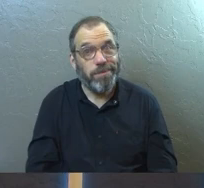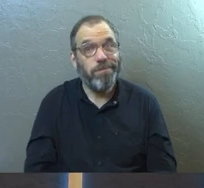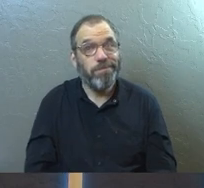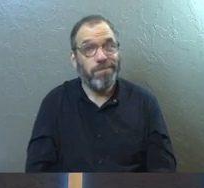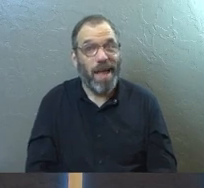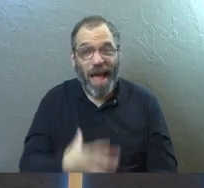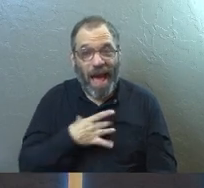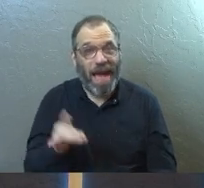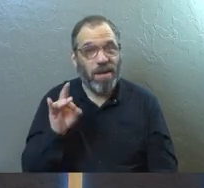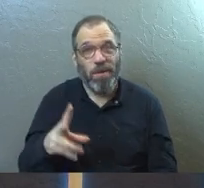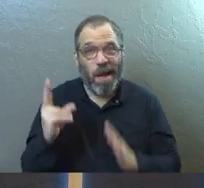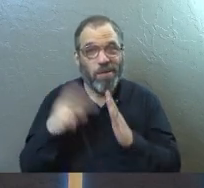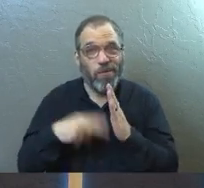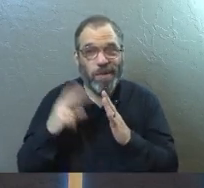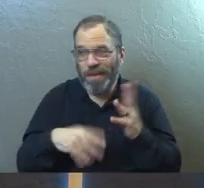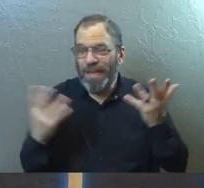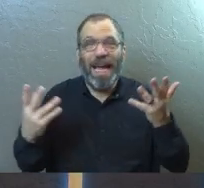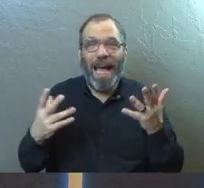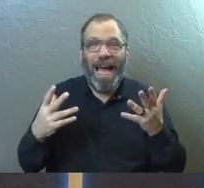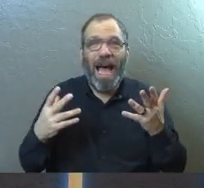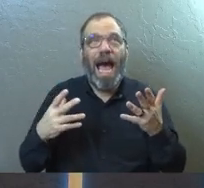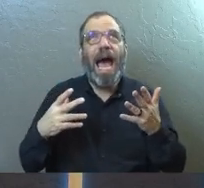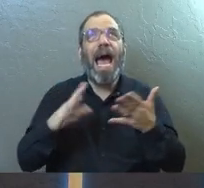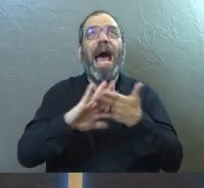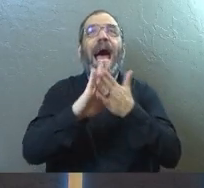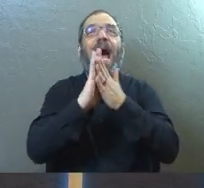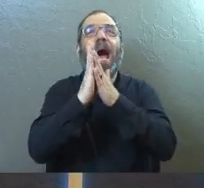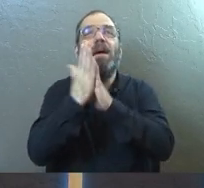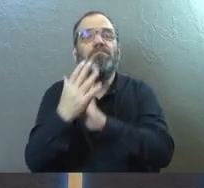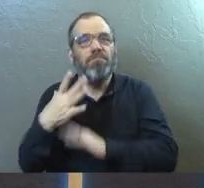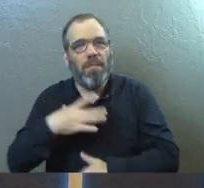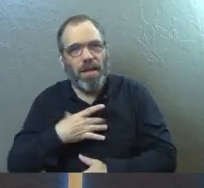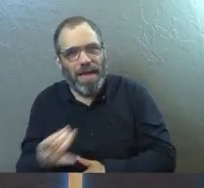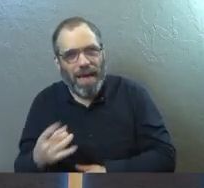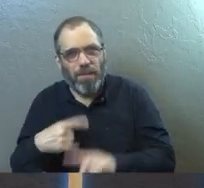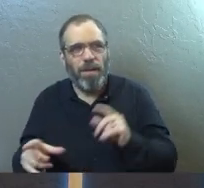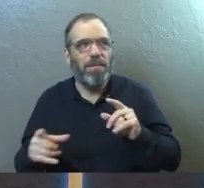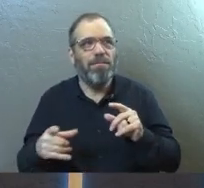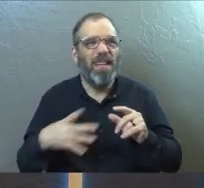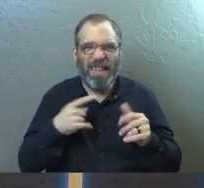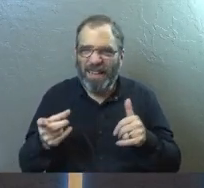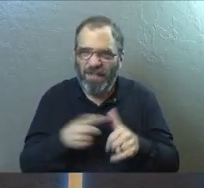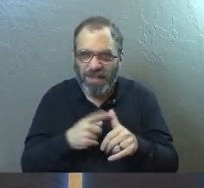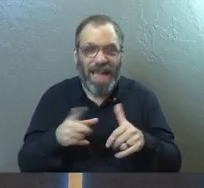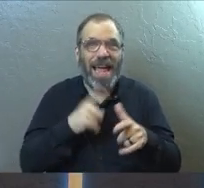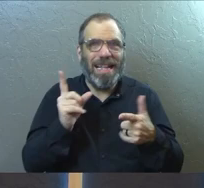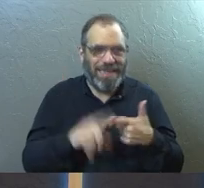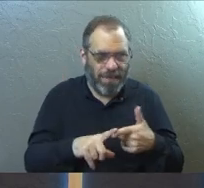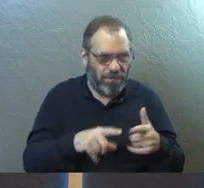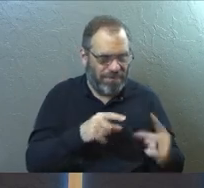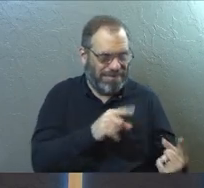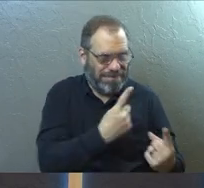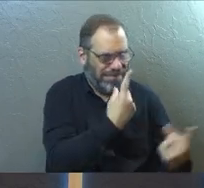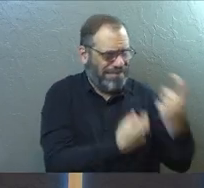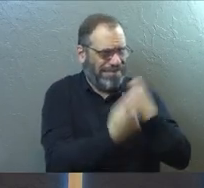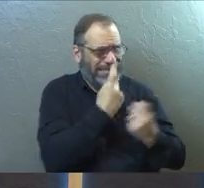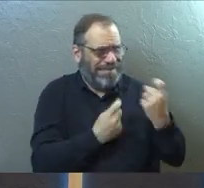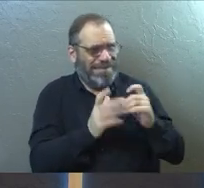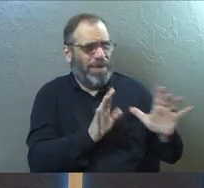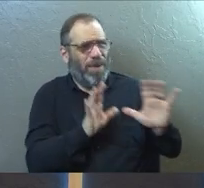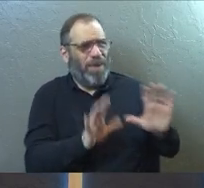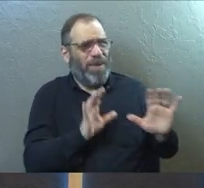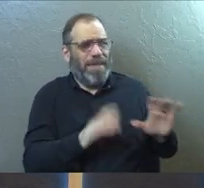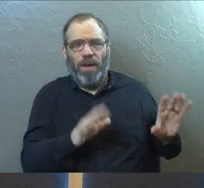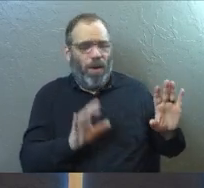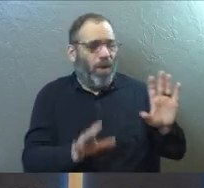I just didn't like reading. I just didn't like, I came to like it. But I didn't like it at first. And all of a sudden, I've got this guy who's asking me all these